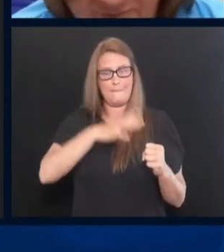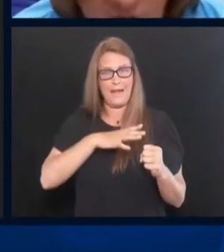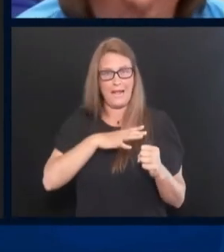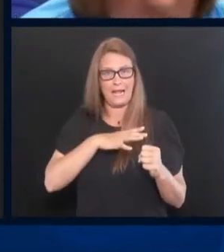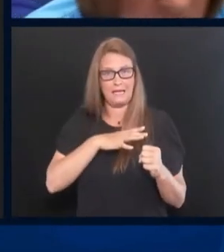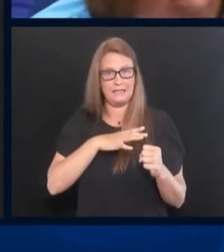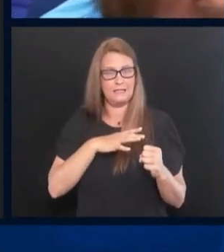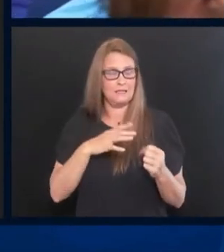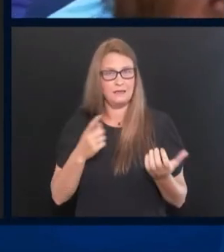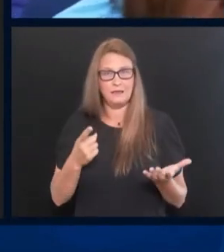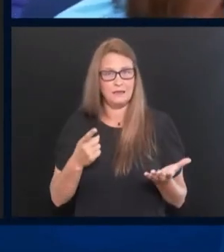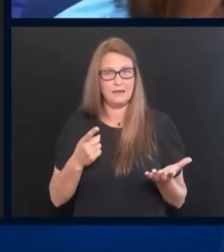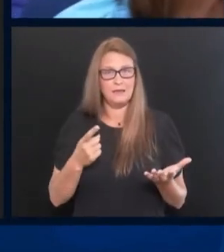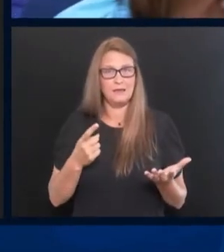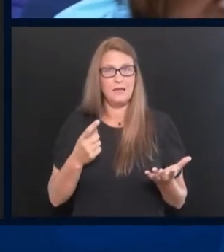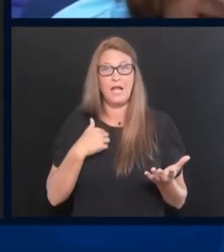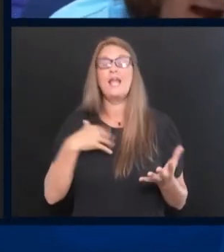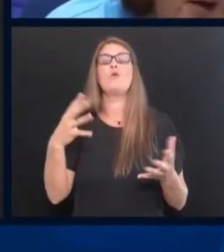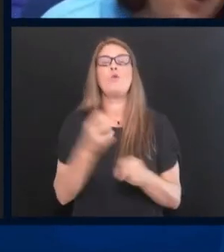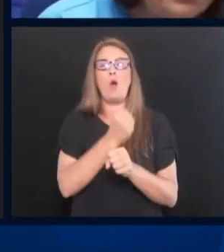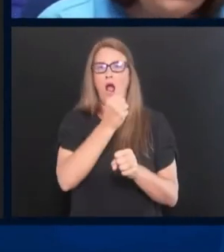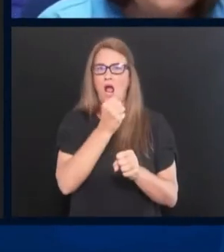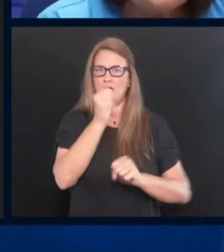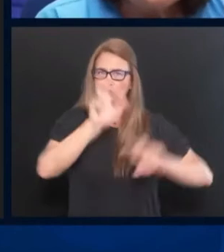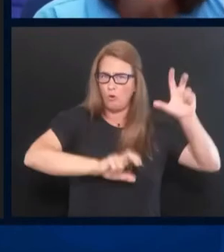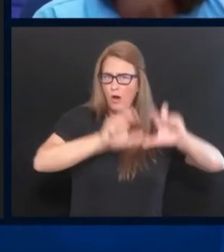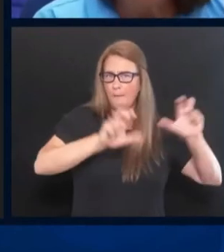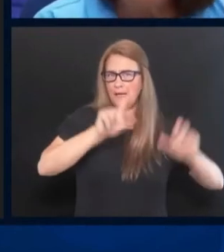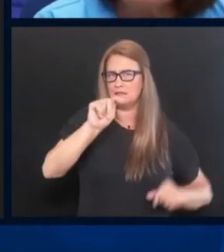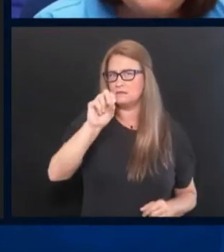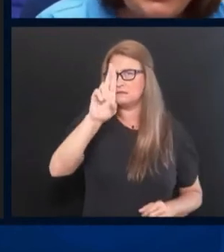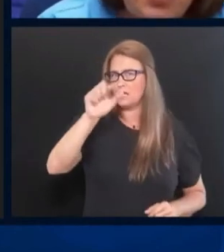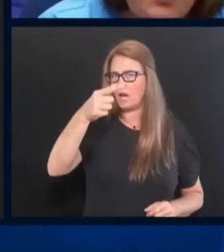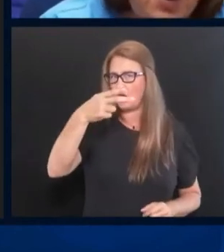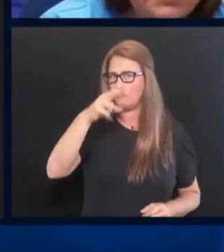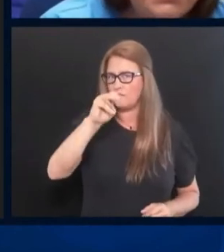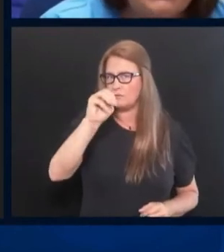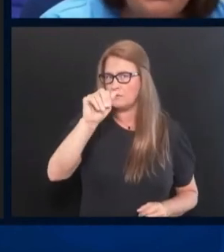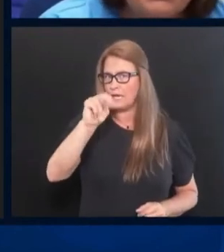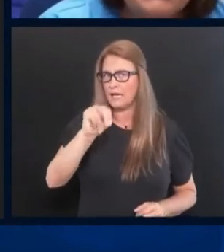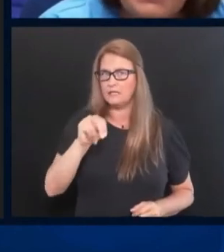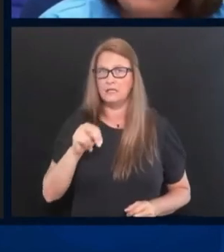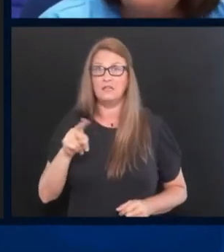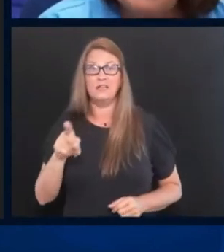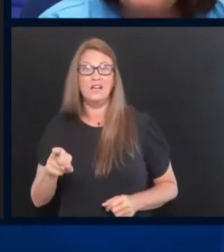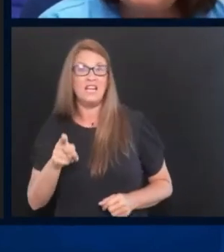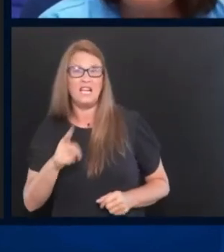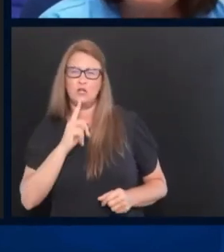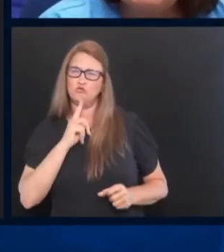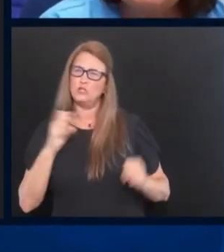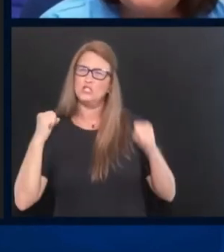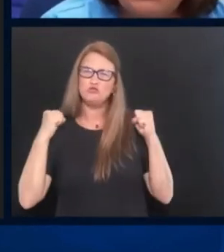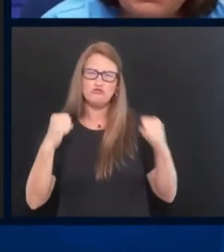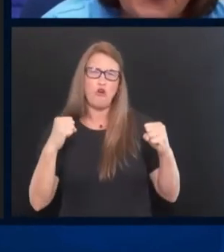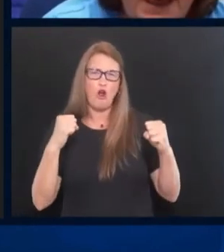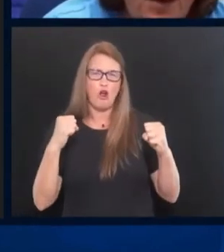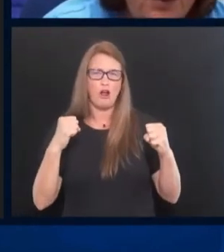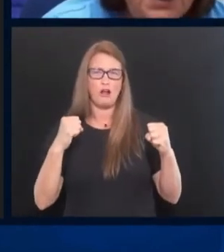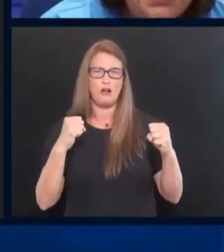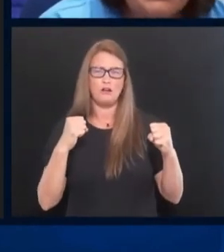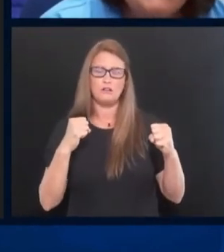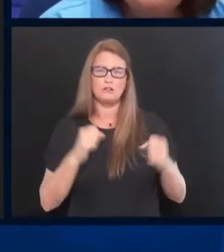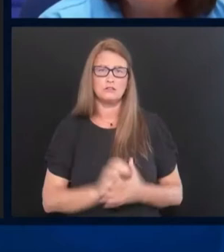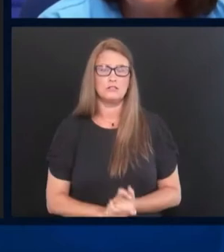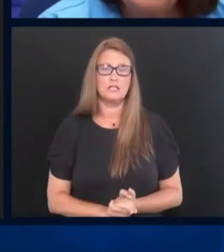three, maybe four, linebiker, a very strong person, not down. I mean, completely not